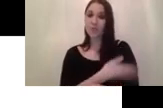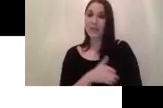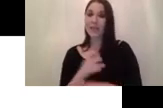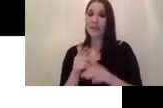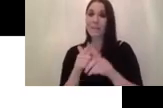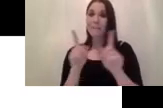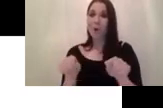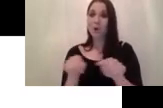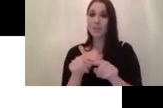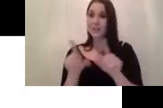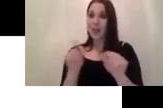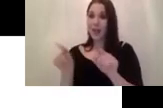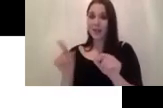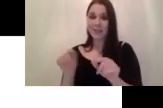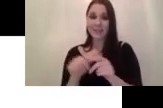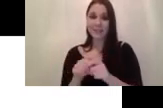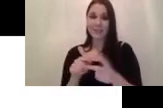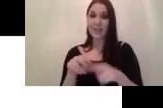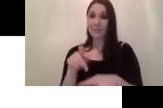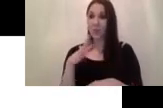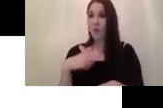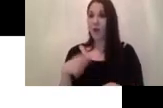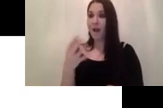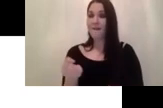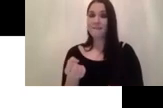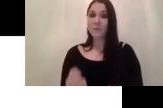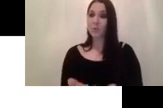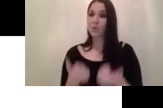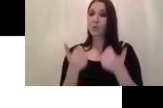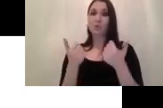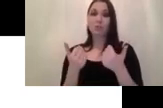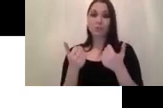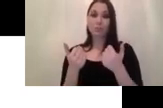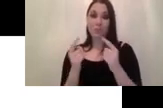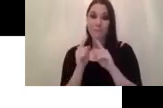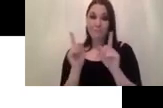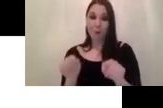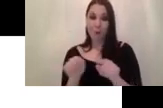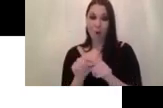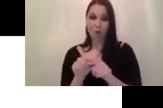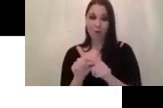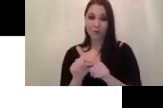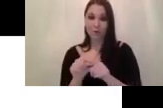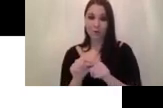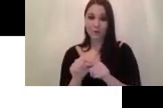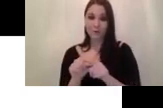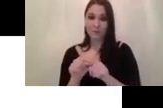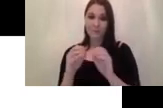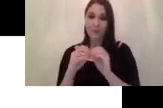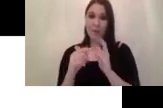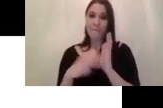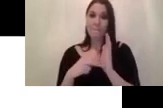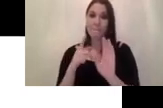um if you want to have a good uh bonding box location uh bonding boxes um then